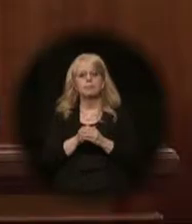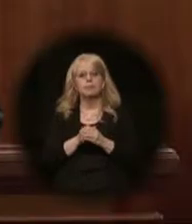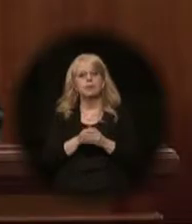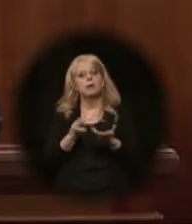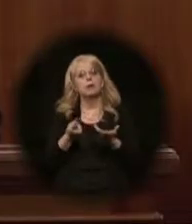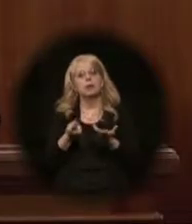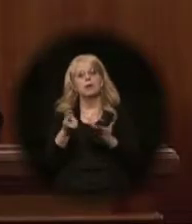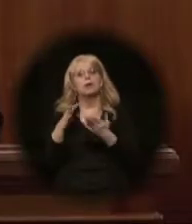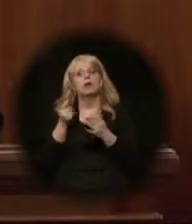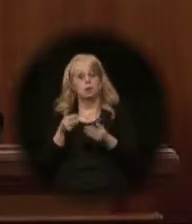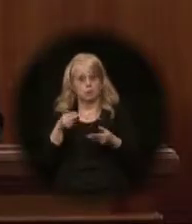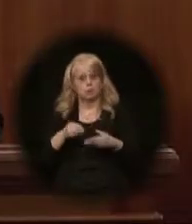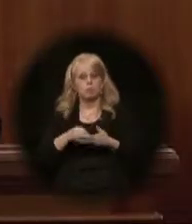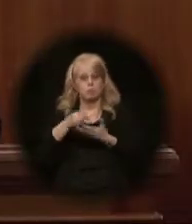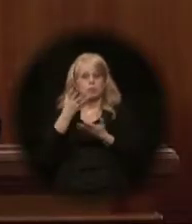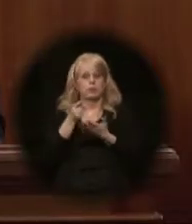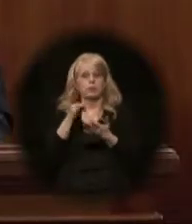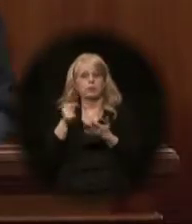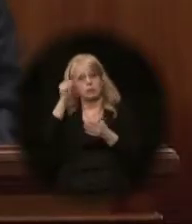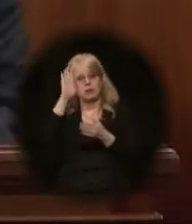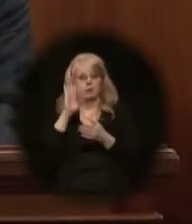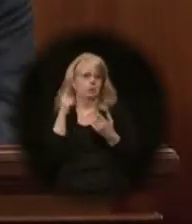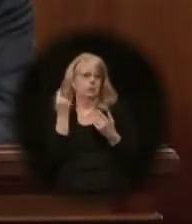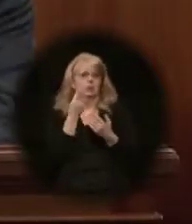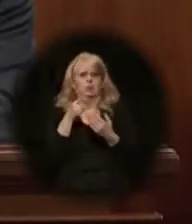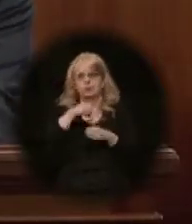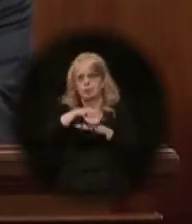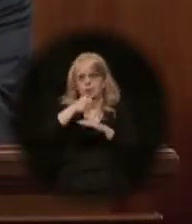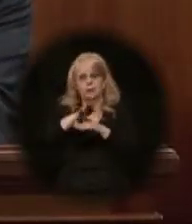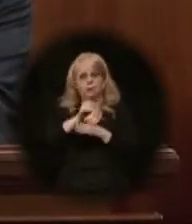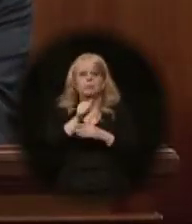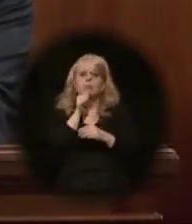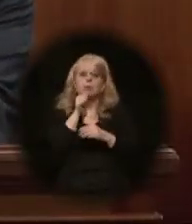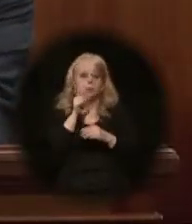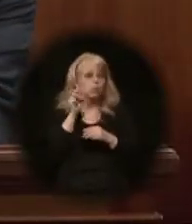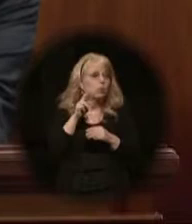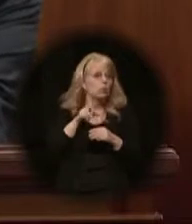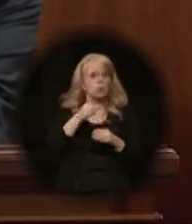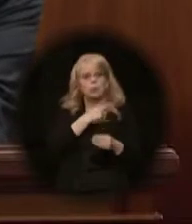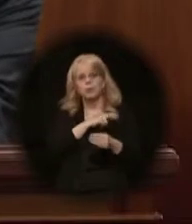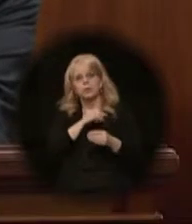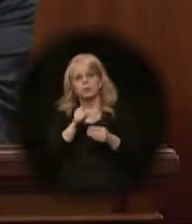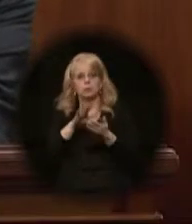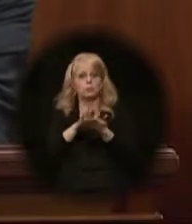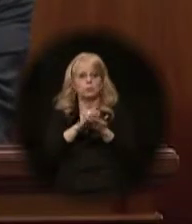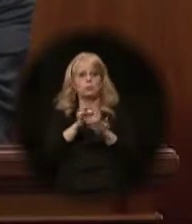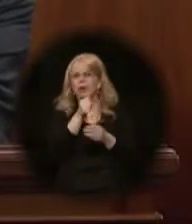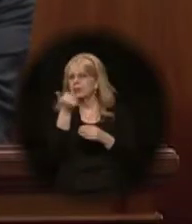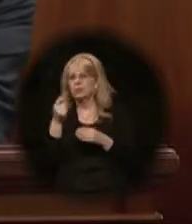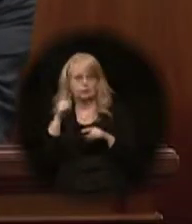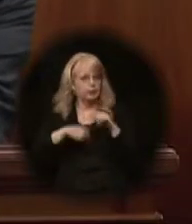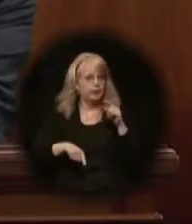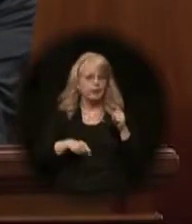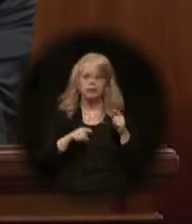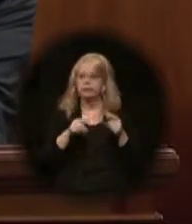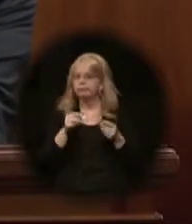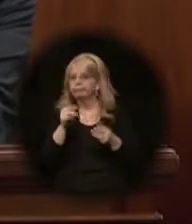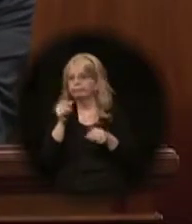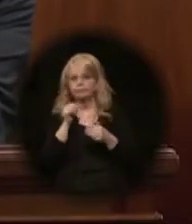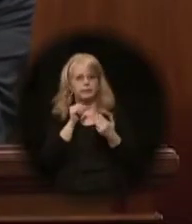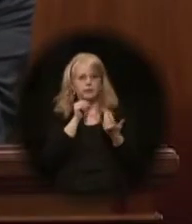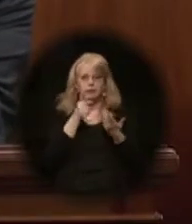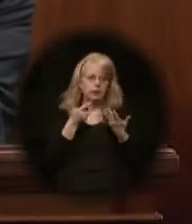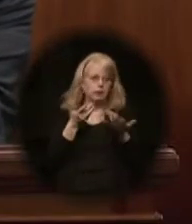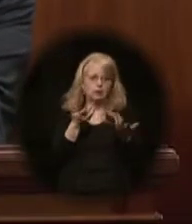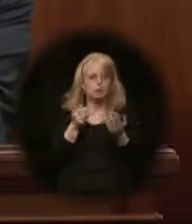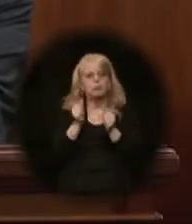Wealthier Alaskans can always send their kids to private or religious schools. But others can't and don't get to under our Constitution.